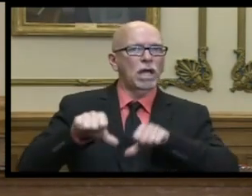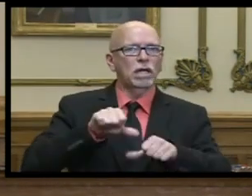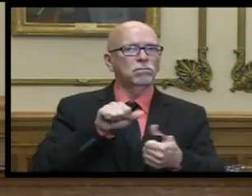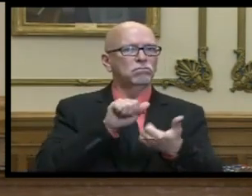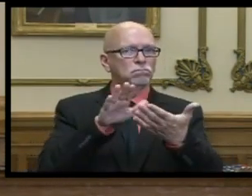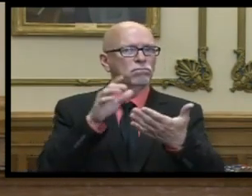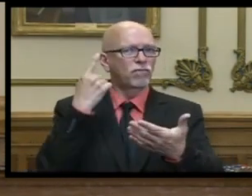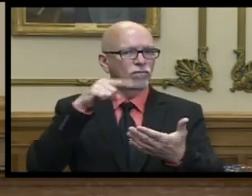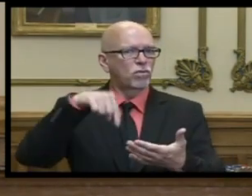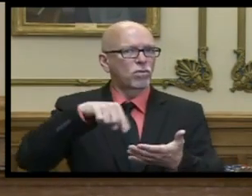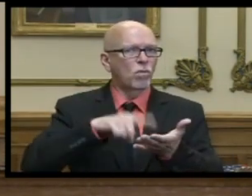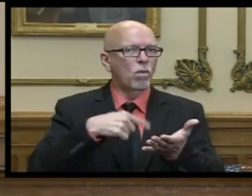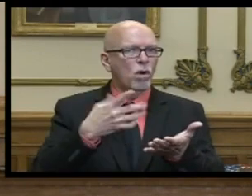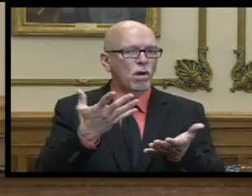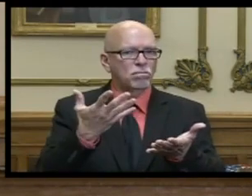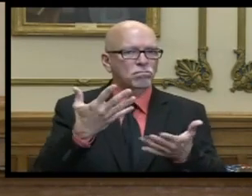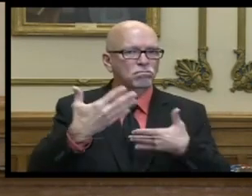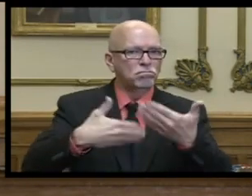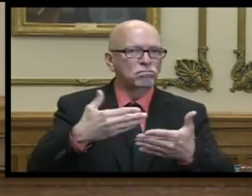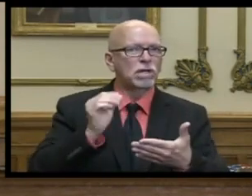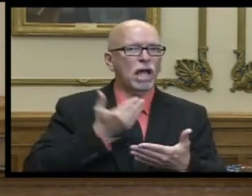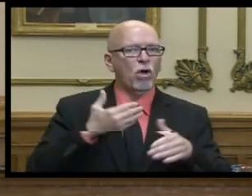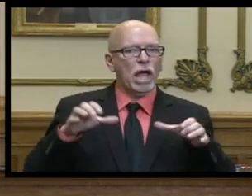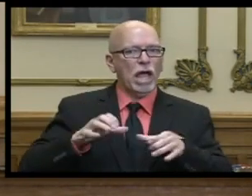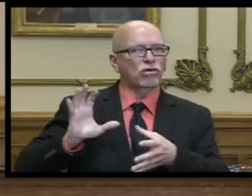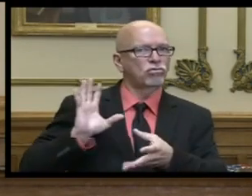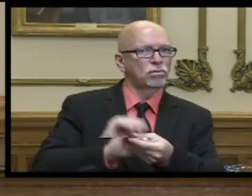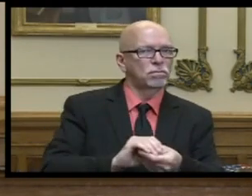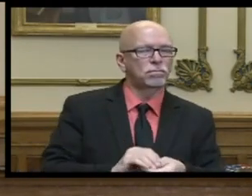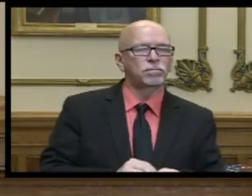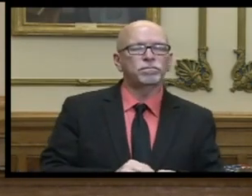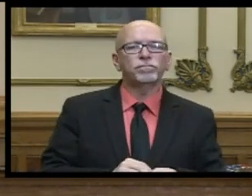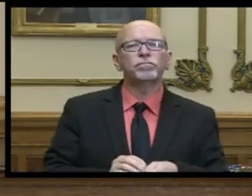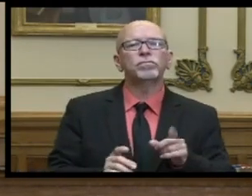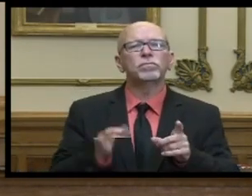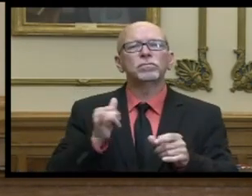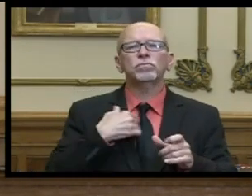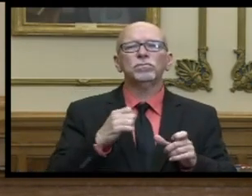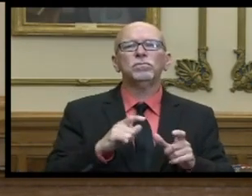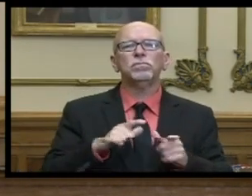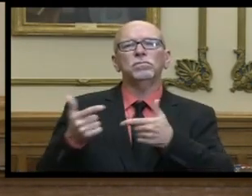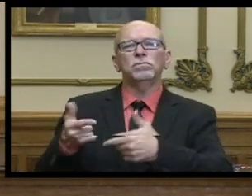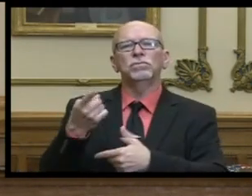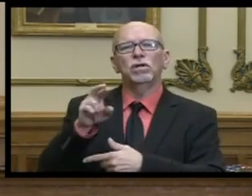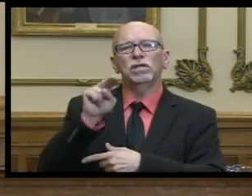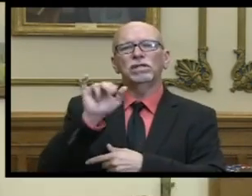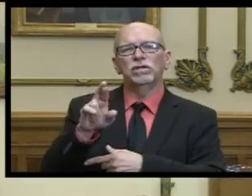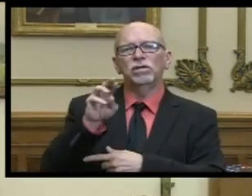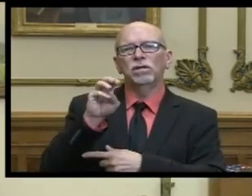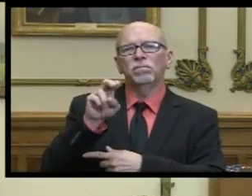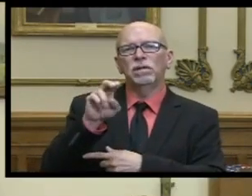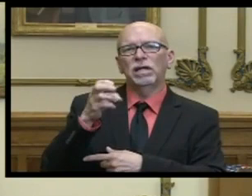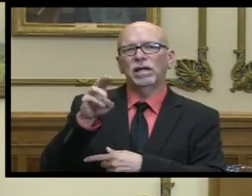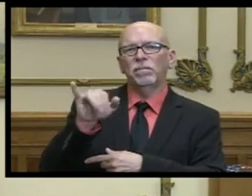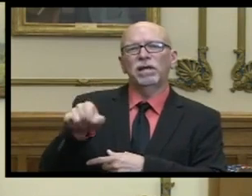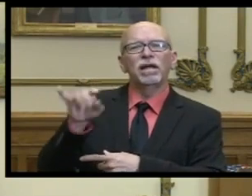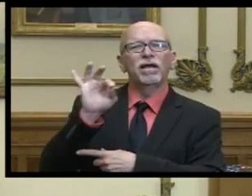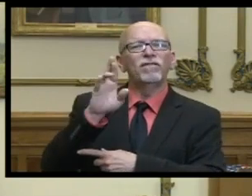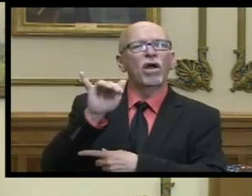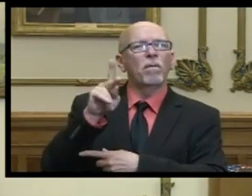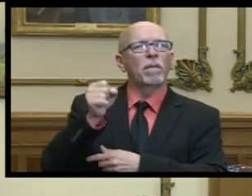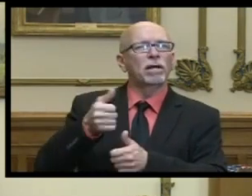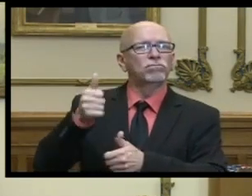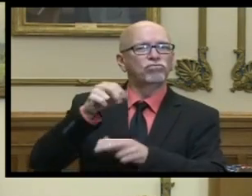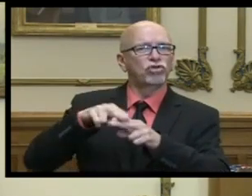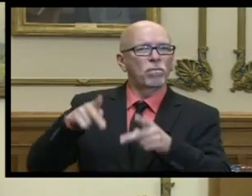conclusions that have been drawn and the actions that have been taken now let me turn it over to dr near minikemi who's the fairbanks endowed chair